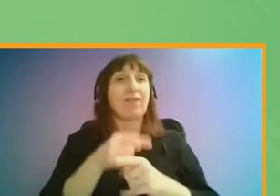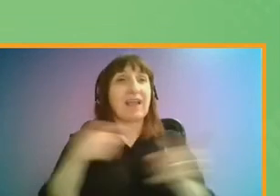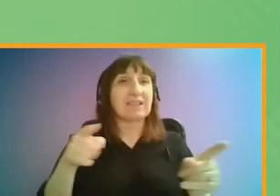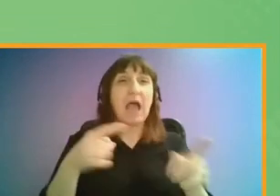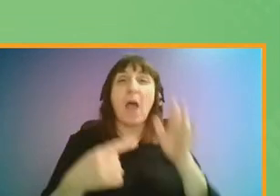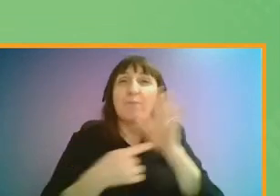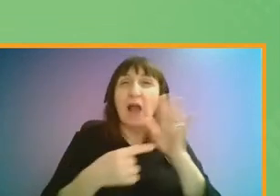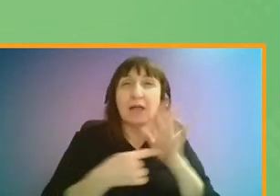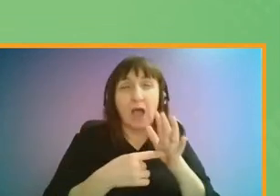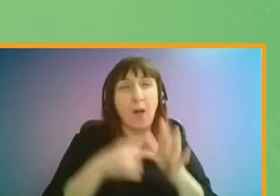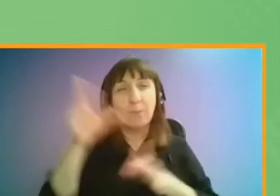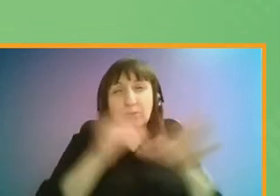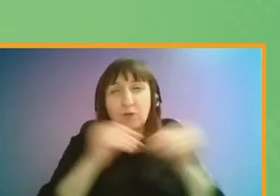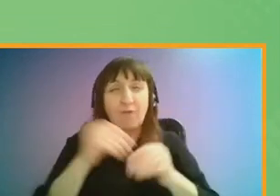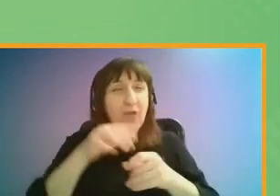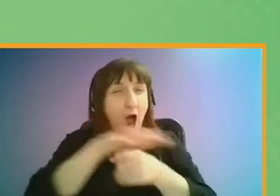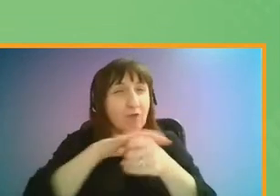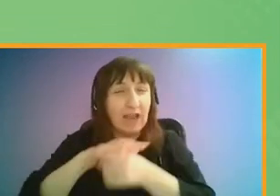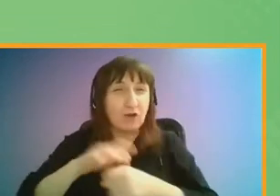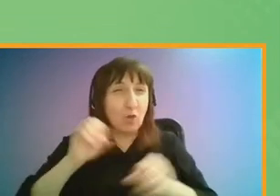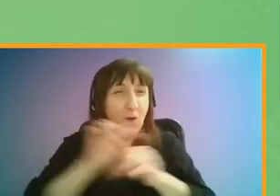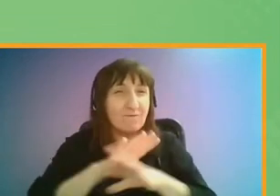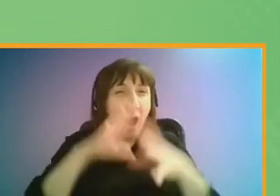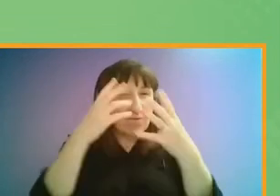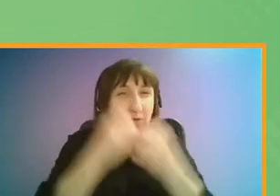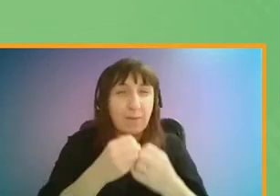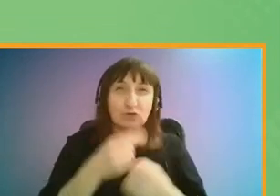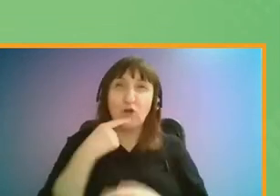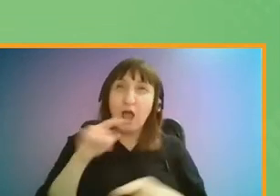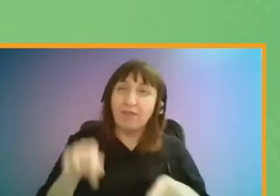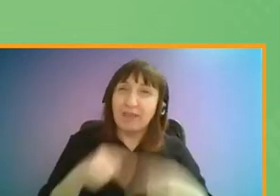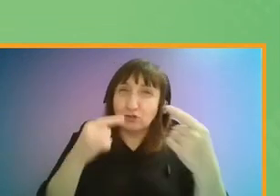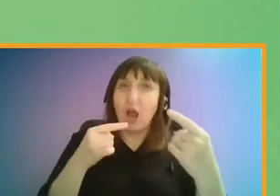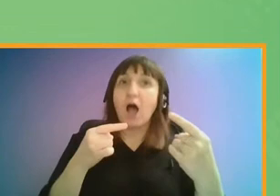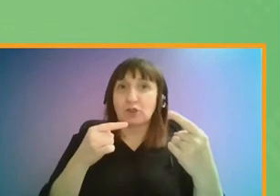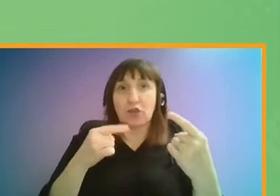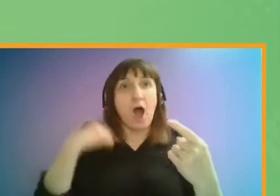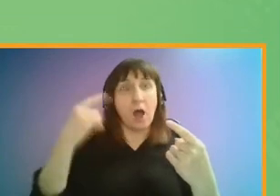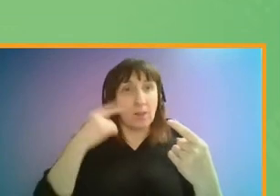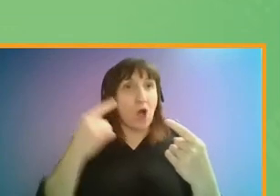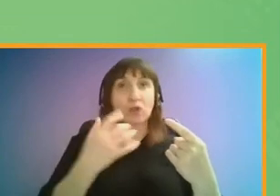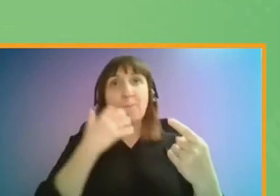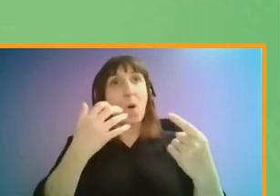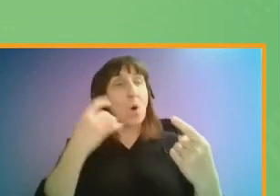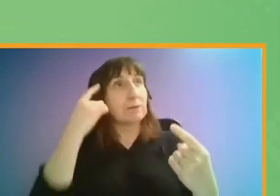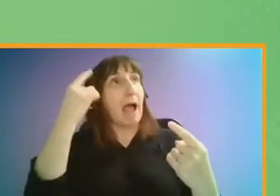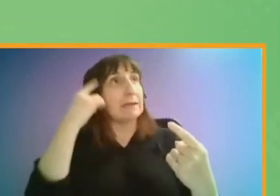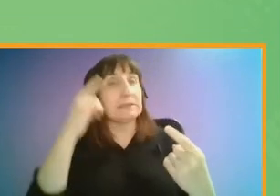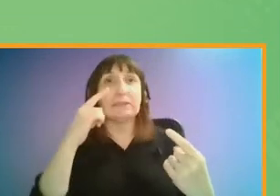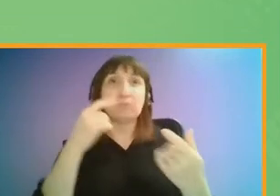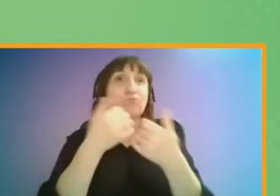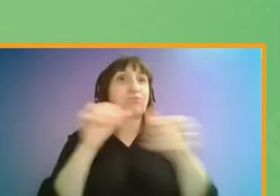priority is about pulling together the other areas we've covered to make sure the challenges facing London are met with bold and innovative policymaking.